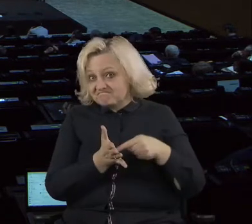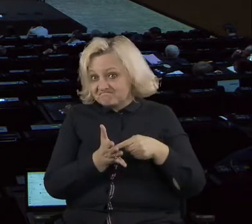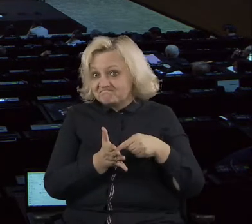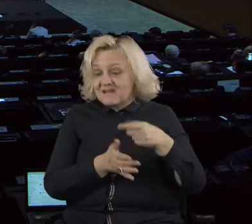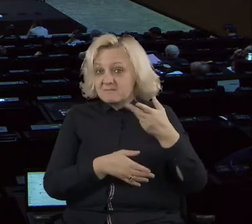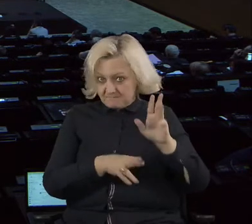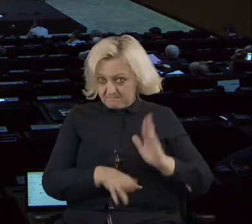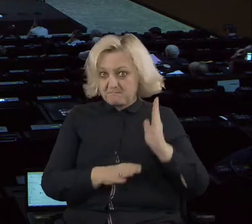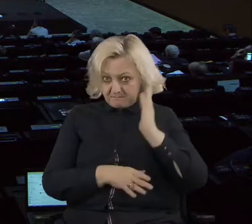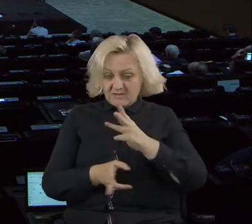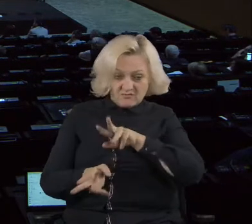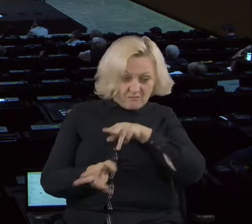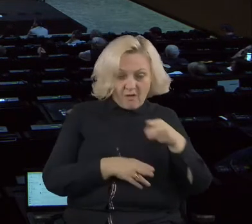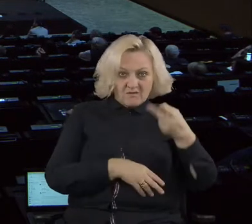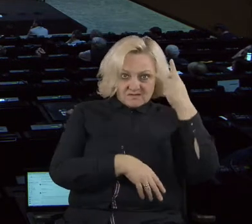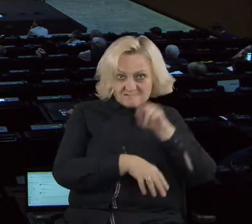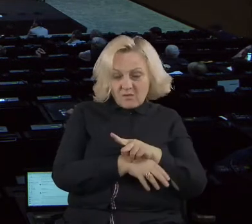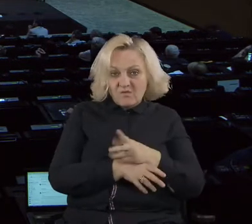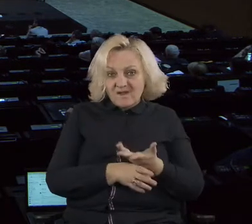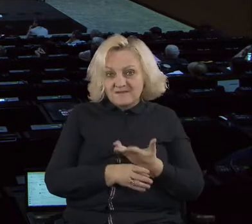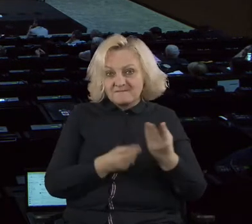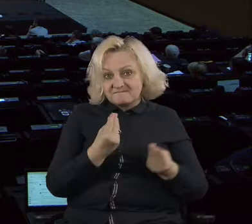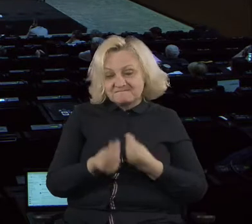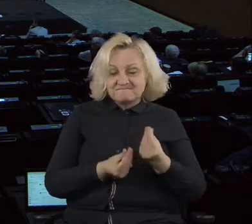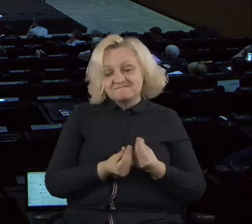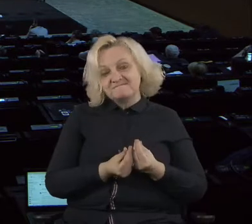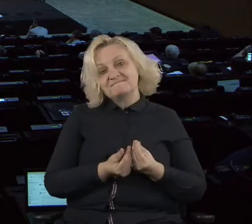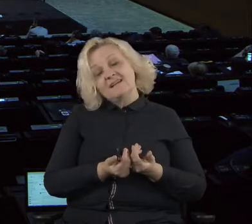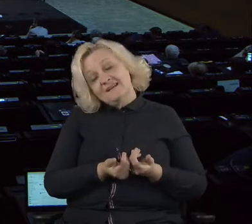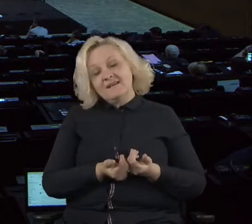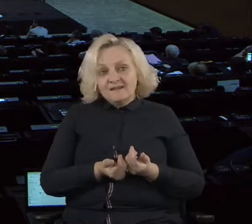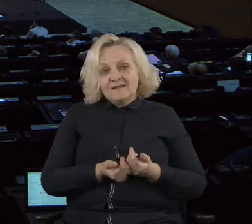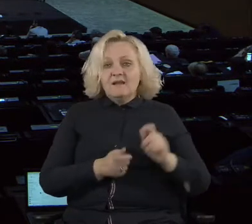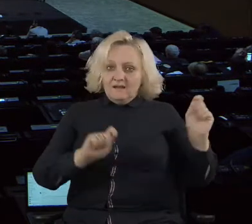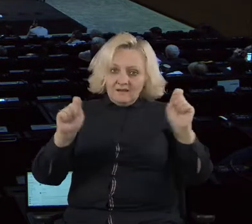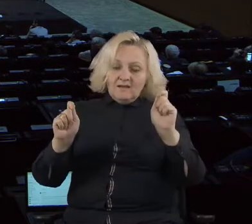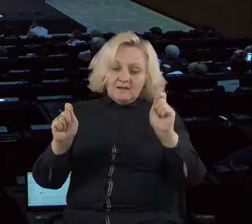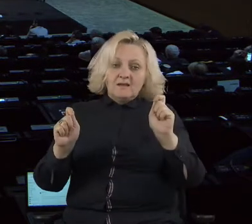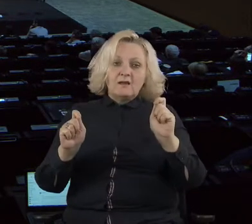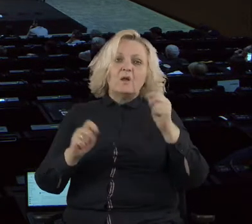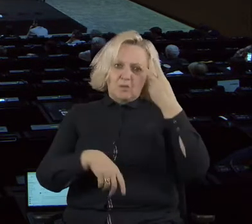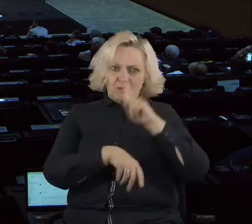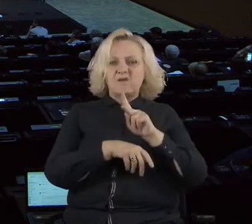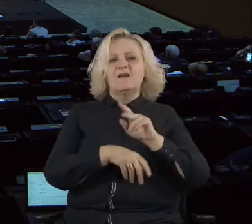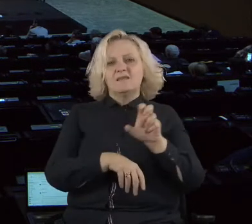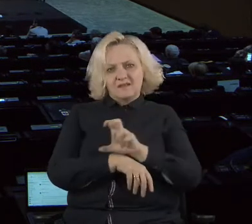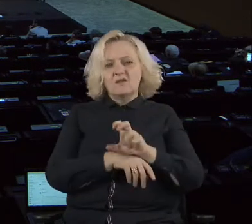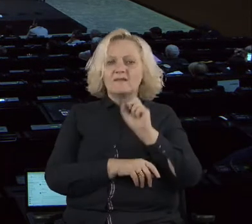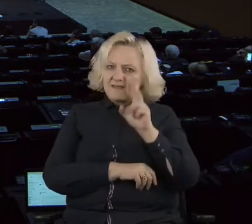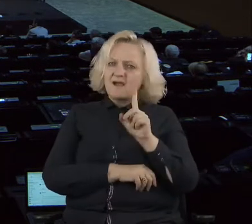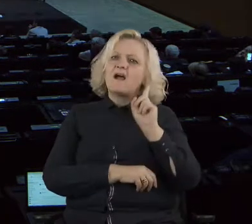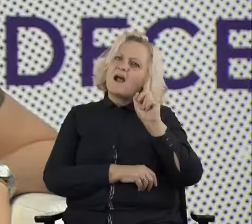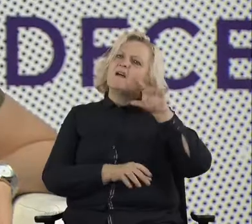everybody to trust technology, but, uh, in a meaningful and wise way and trying to be critical. So, uh, from my standpoint,